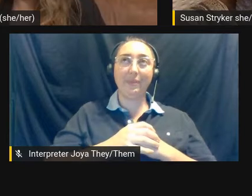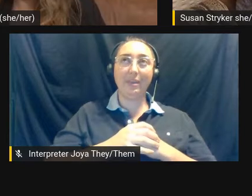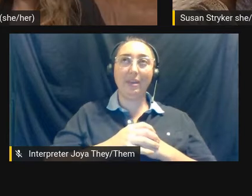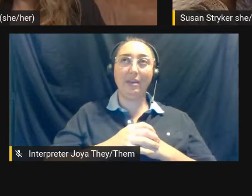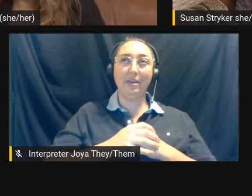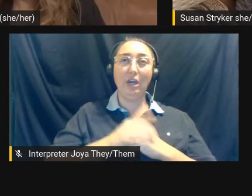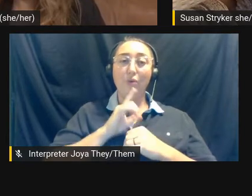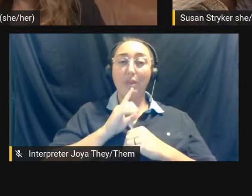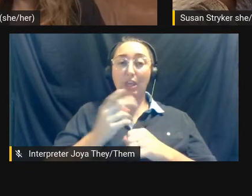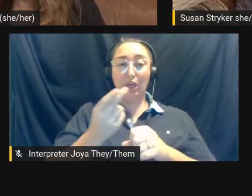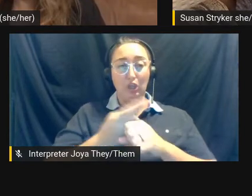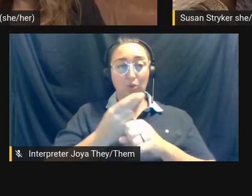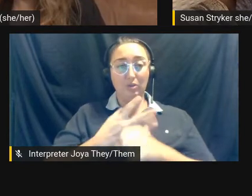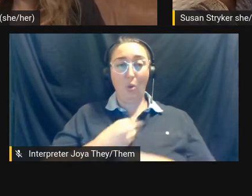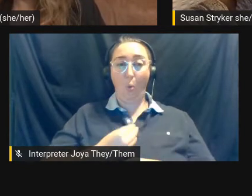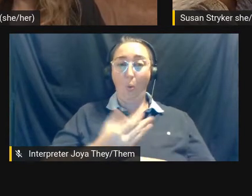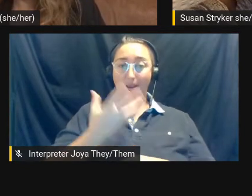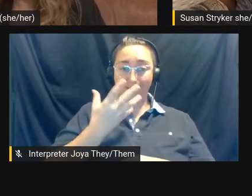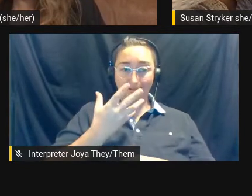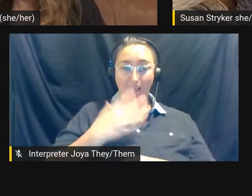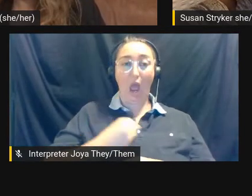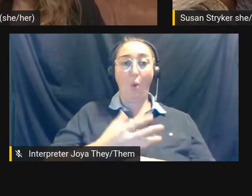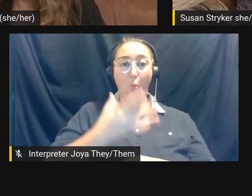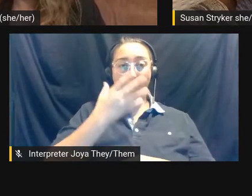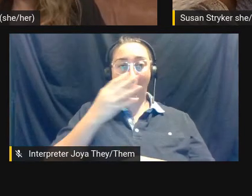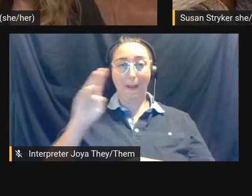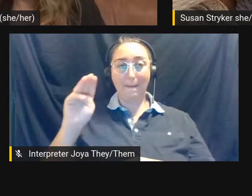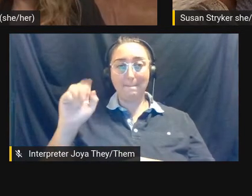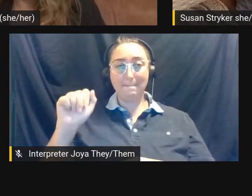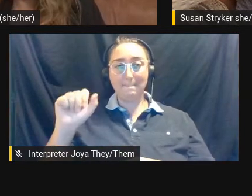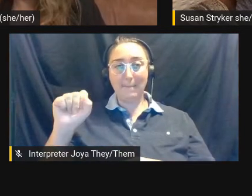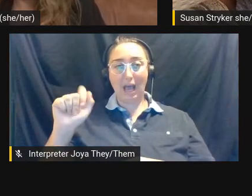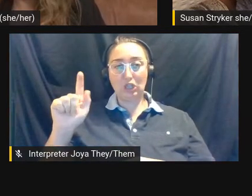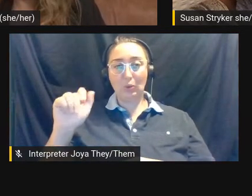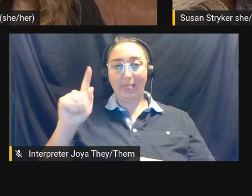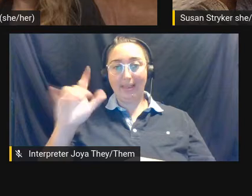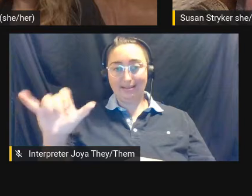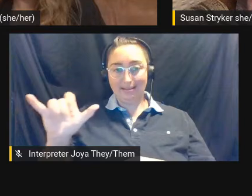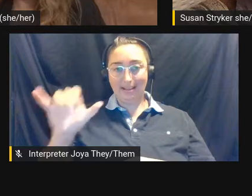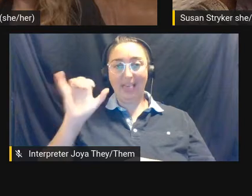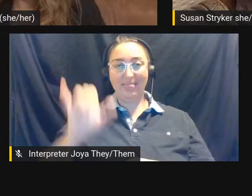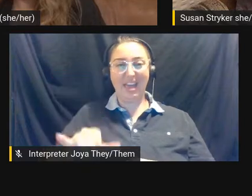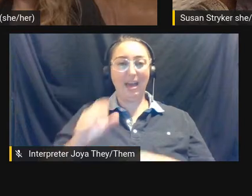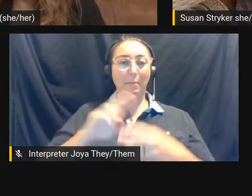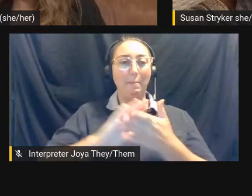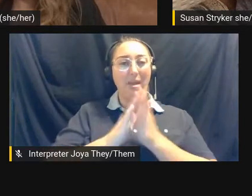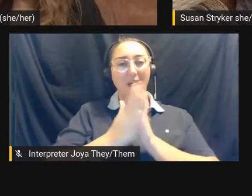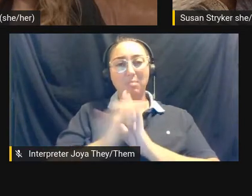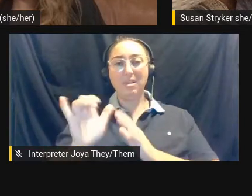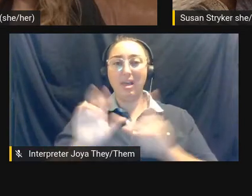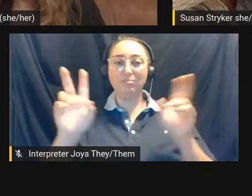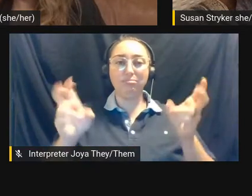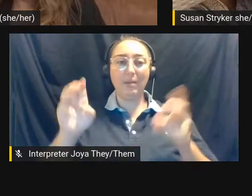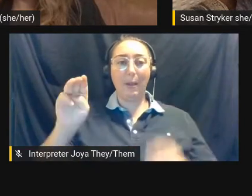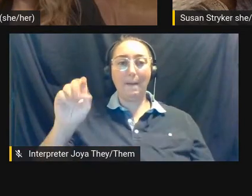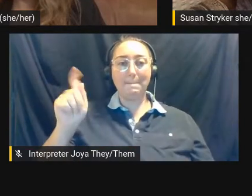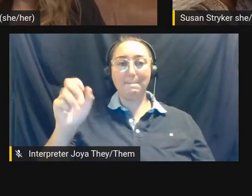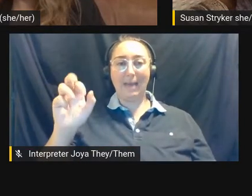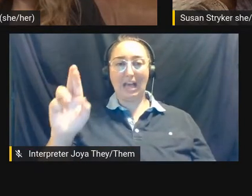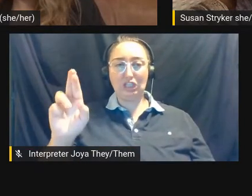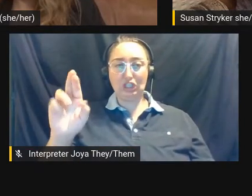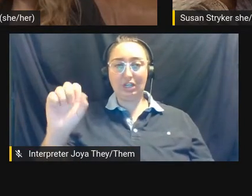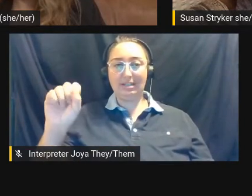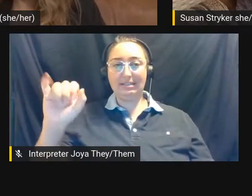whiteness and white masculinity is what I would call like the master signifier. It's like the cultural belief is